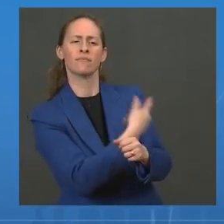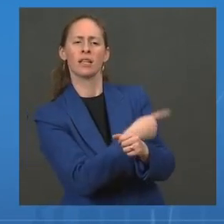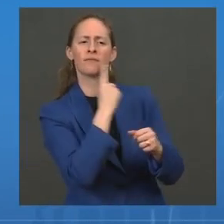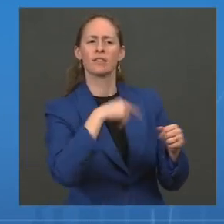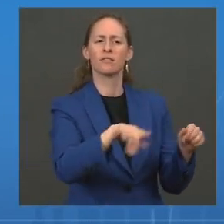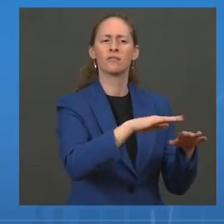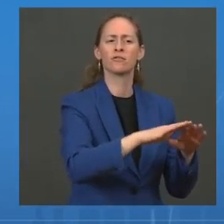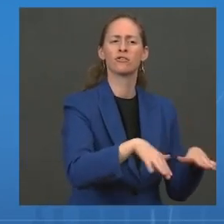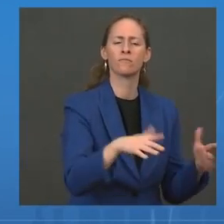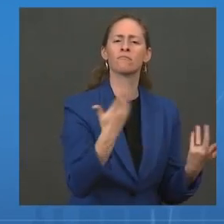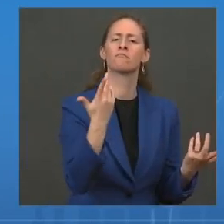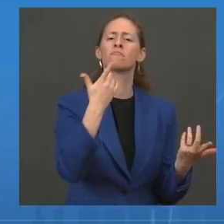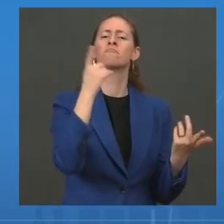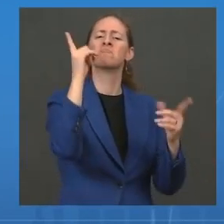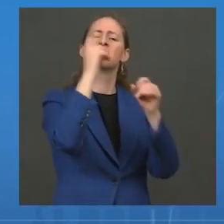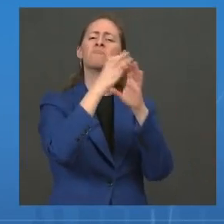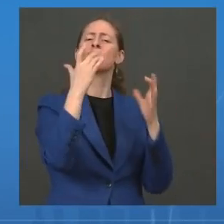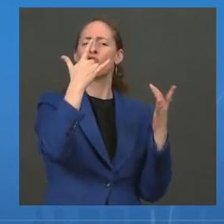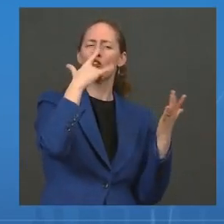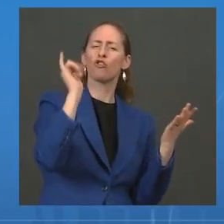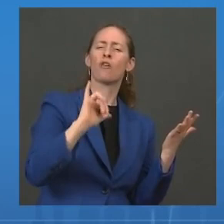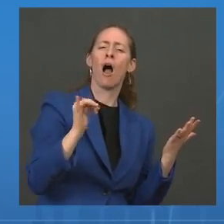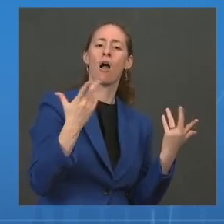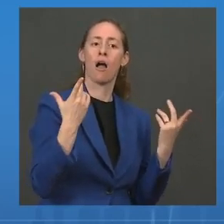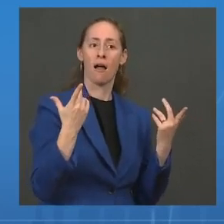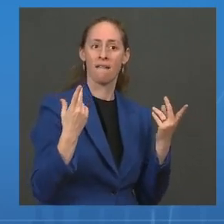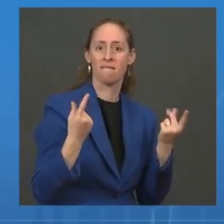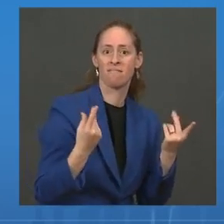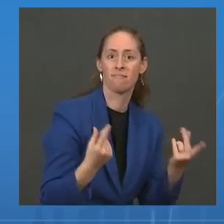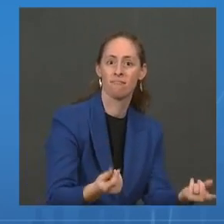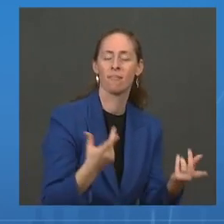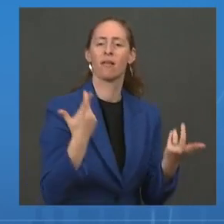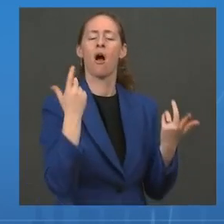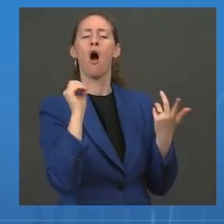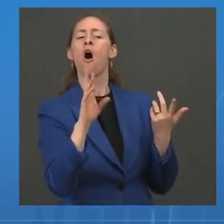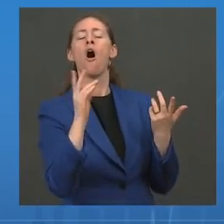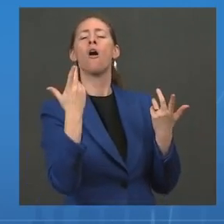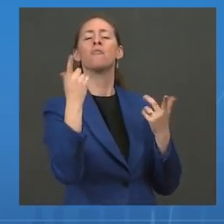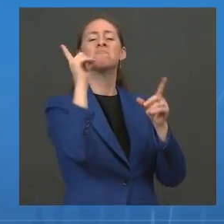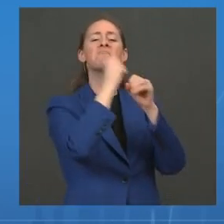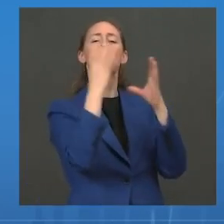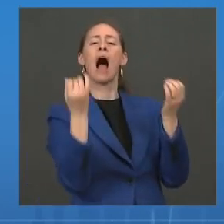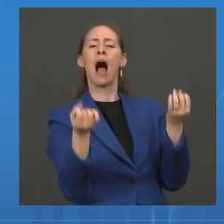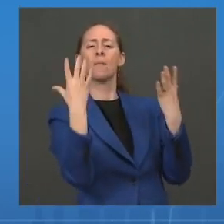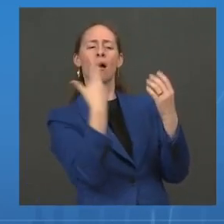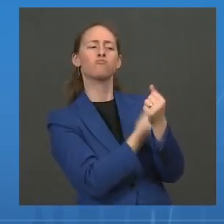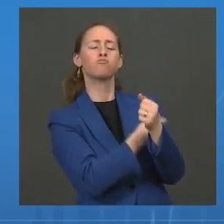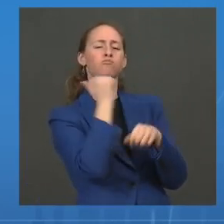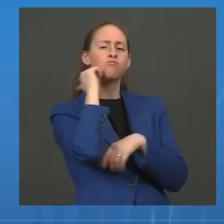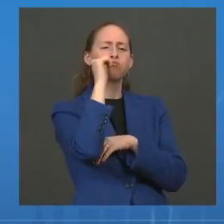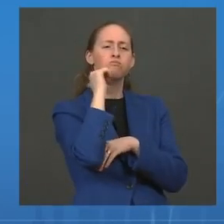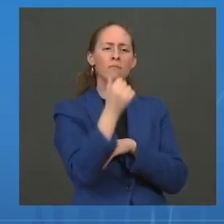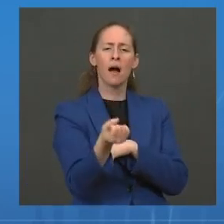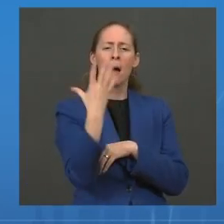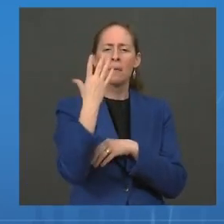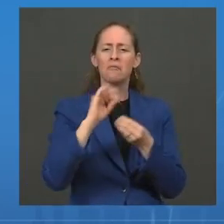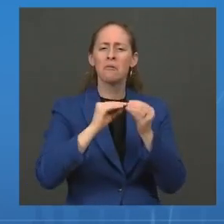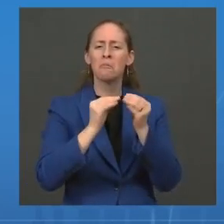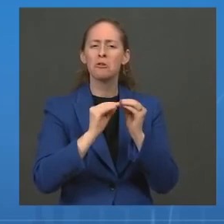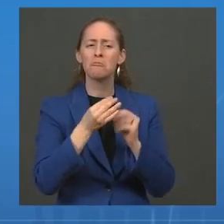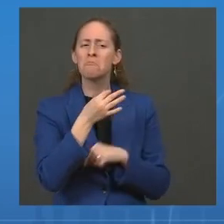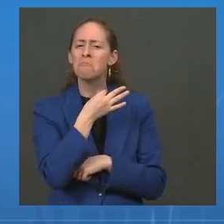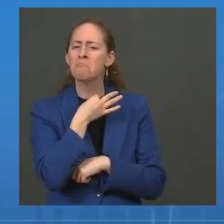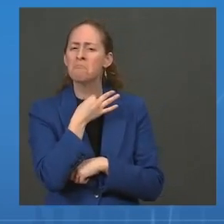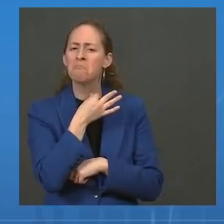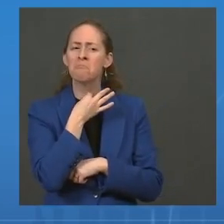capacity right now for how many shots you can inject into the arms of those 5 to 11 year olds? And, you know, do you expect that